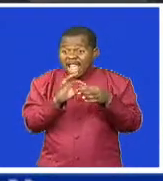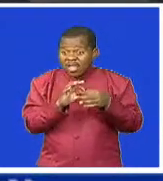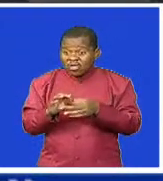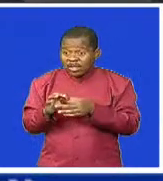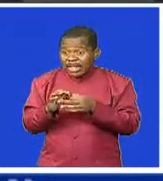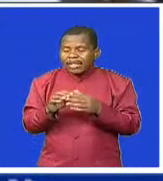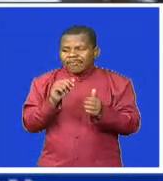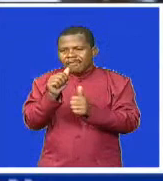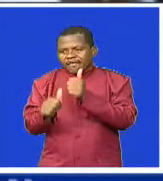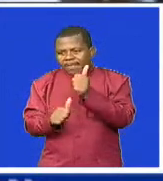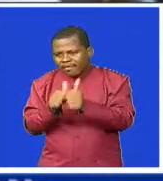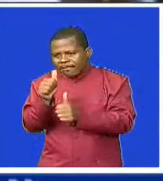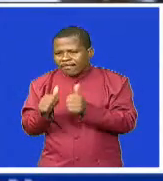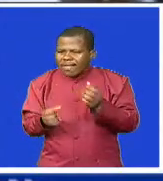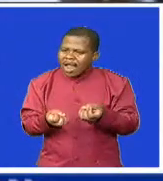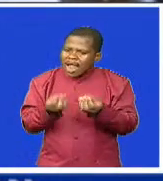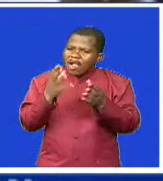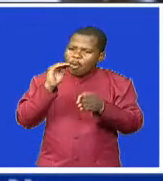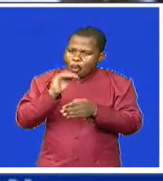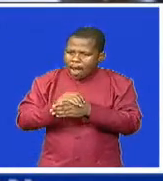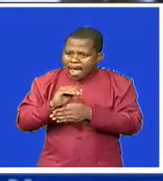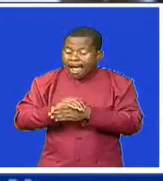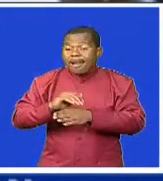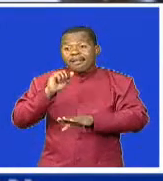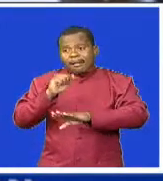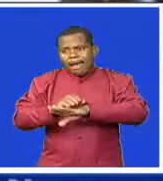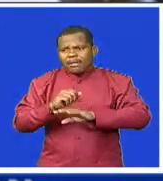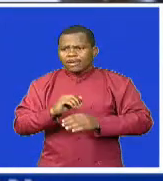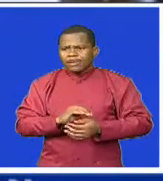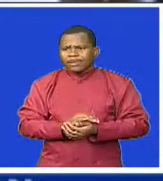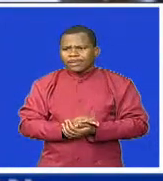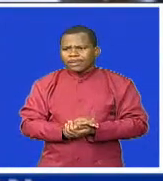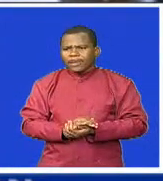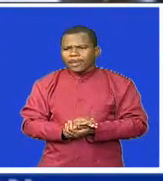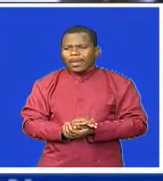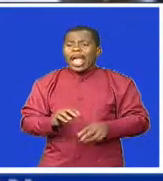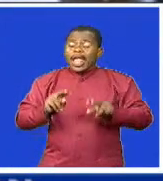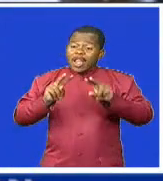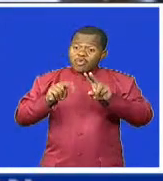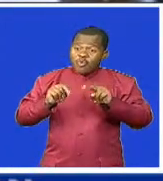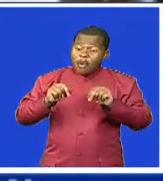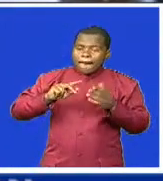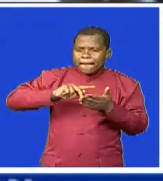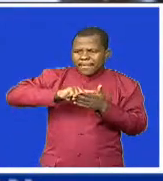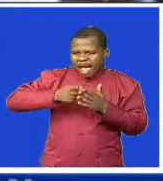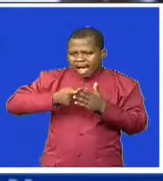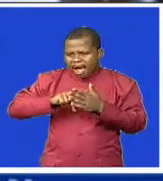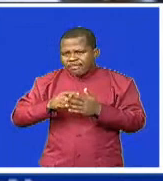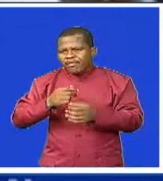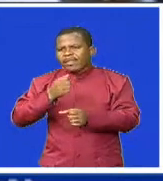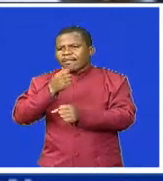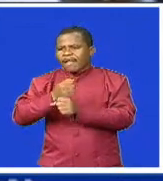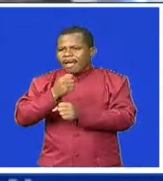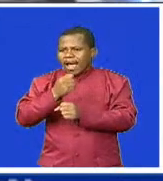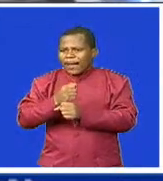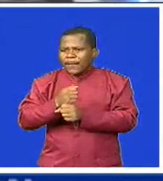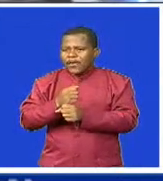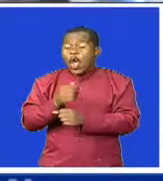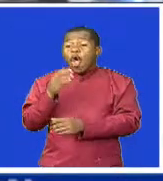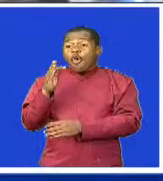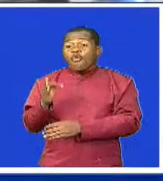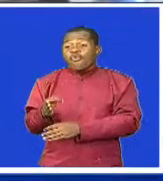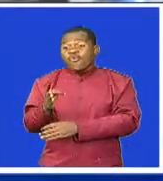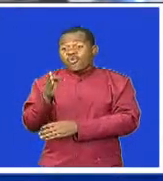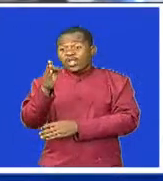delivery. New strategic plan, which we have themed Seamless Bold New Future, whereby we are